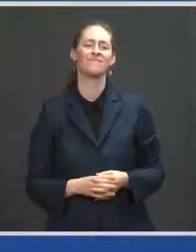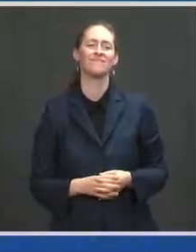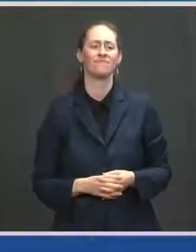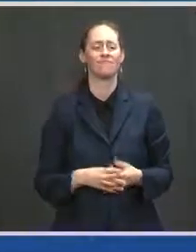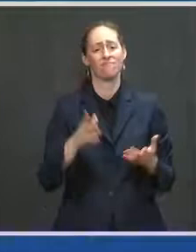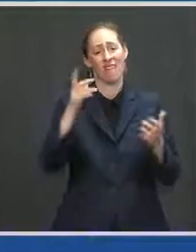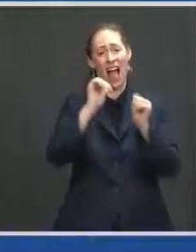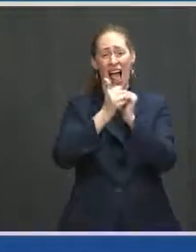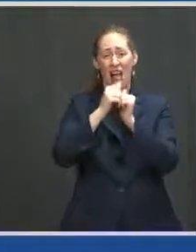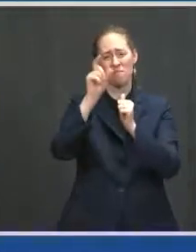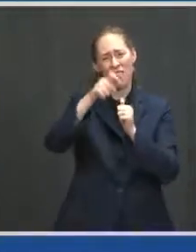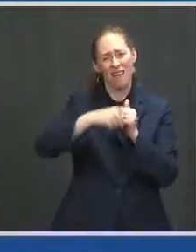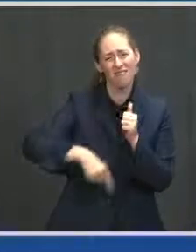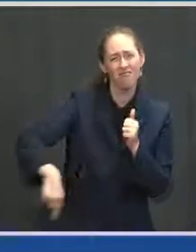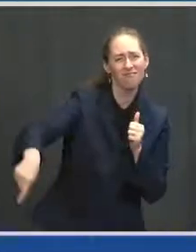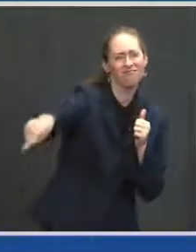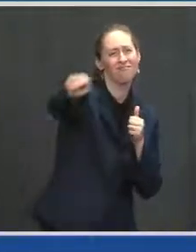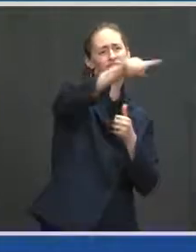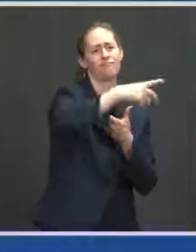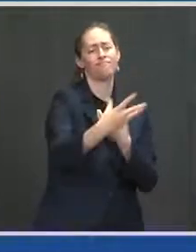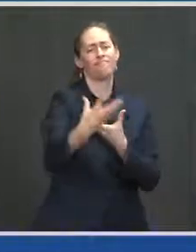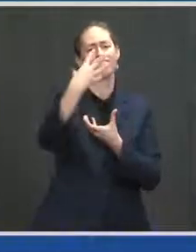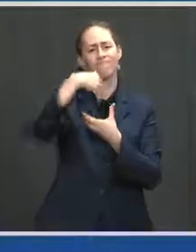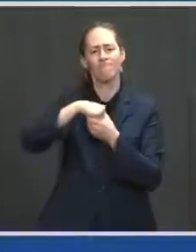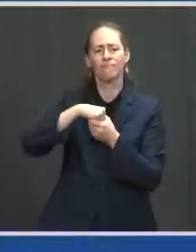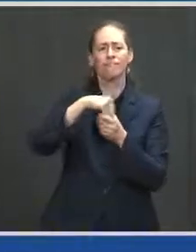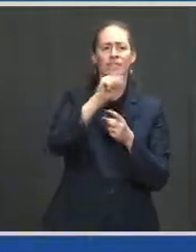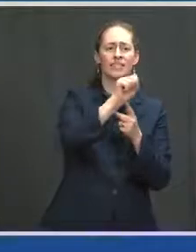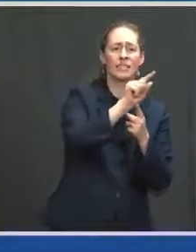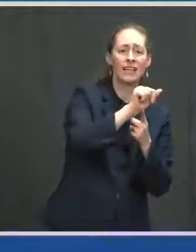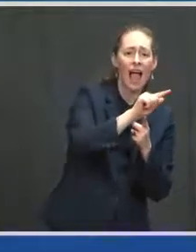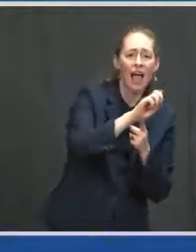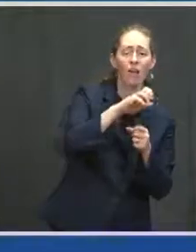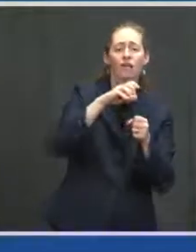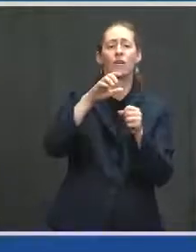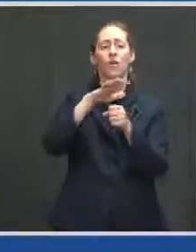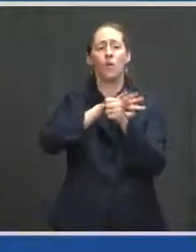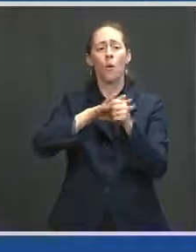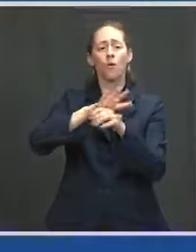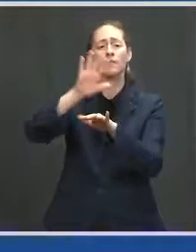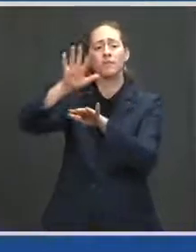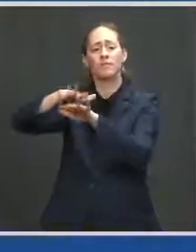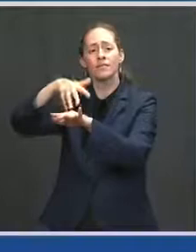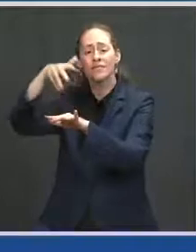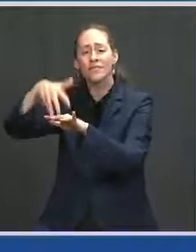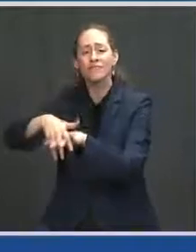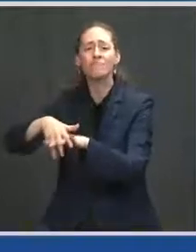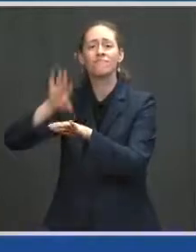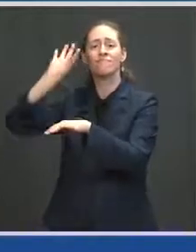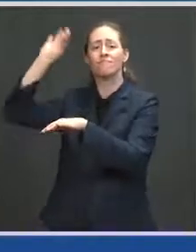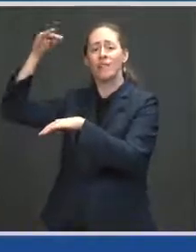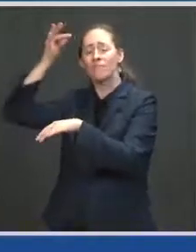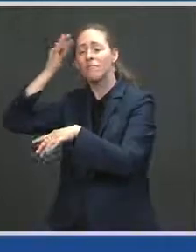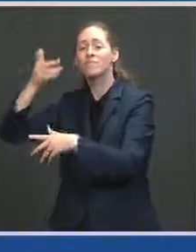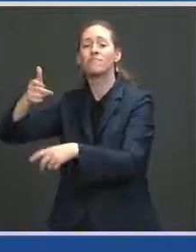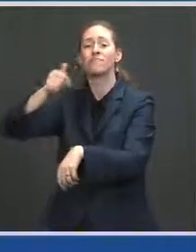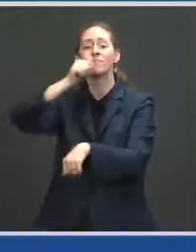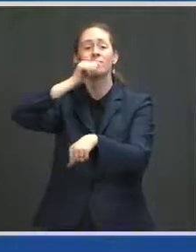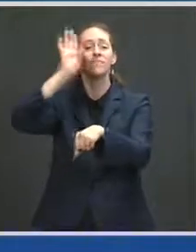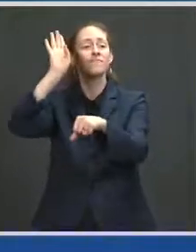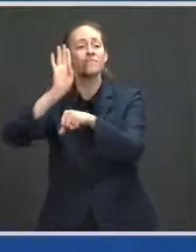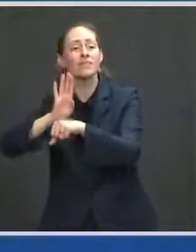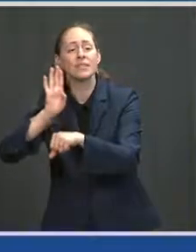the federal government, the state governments, local, tribal, and territorial governments, the private sector, and most importantly, the American